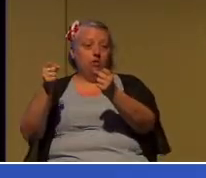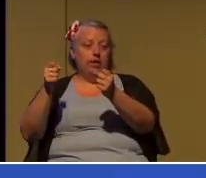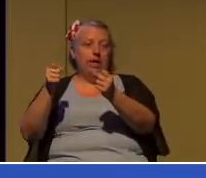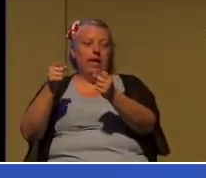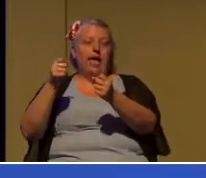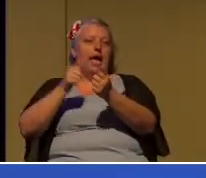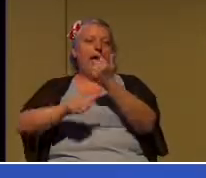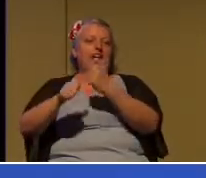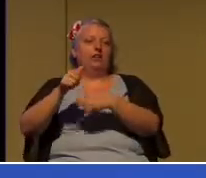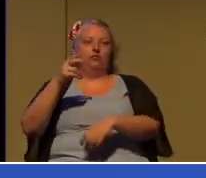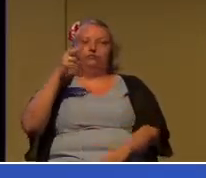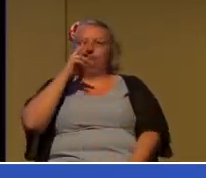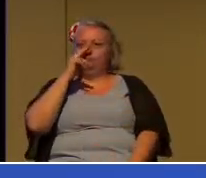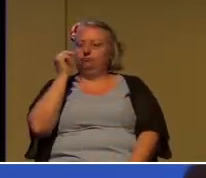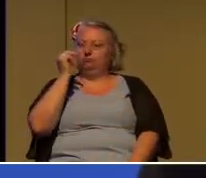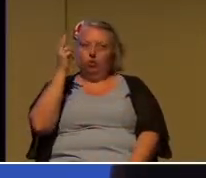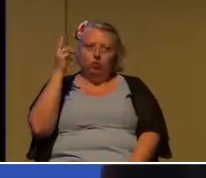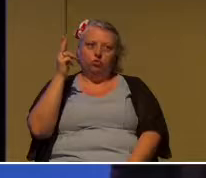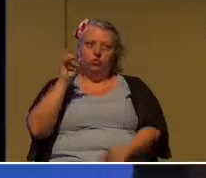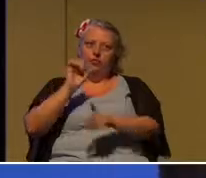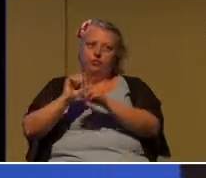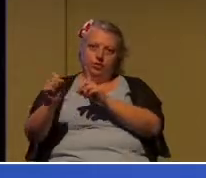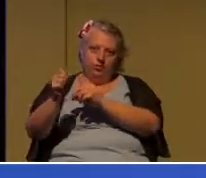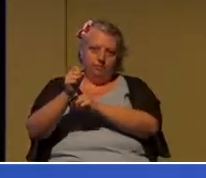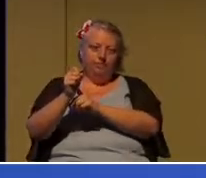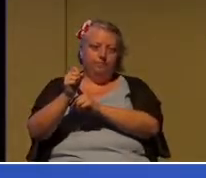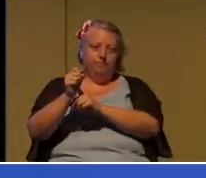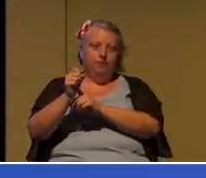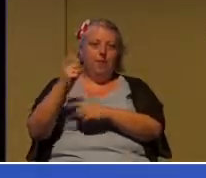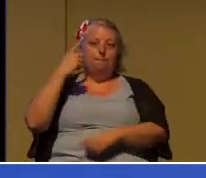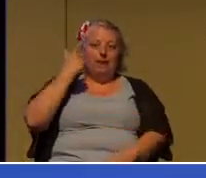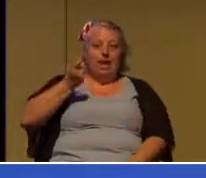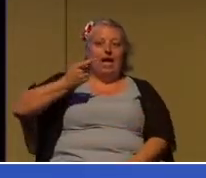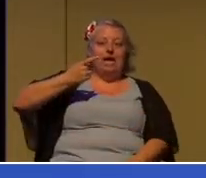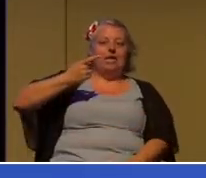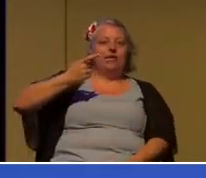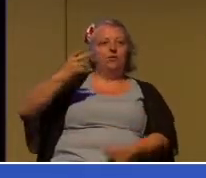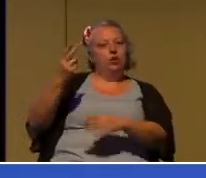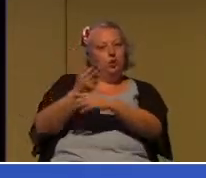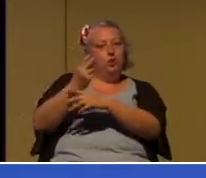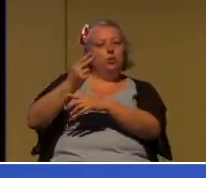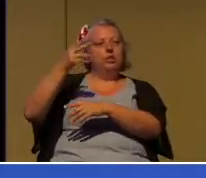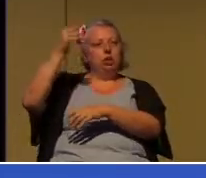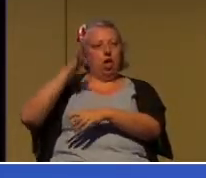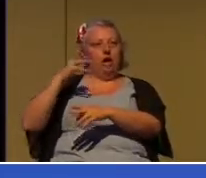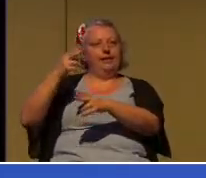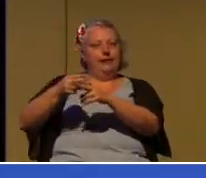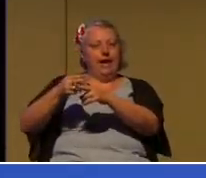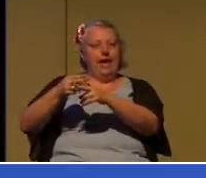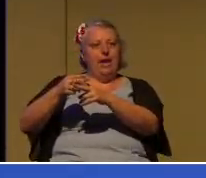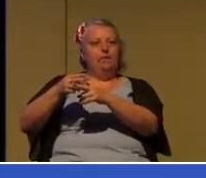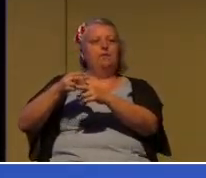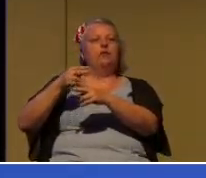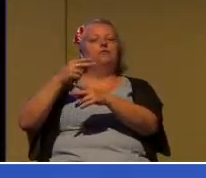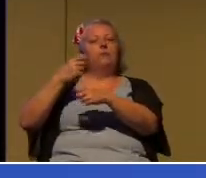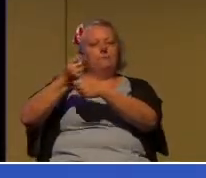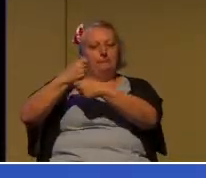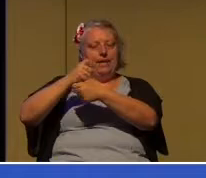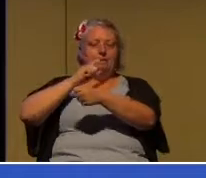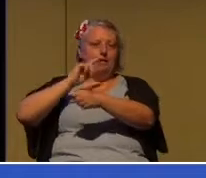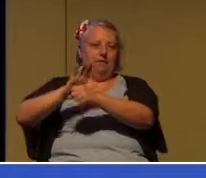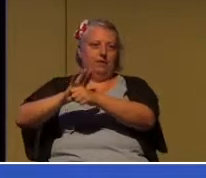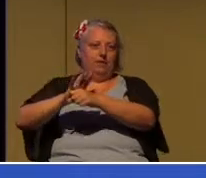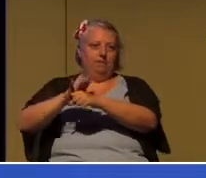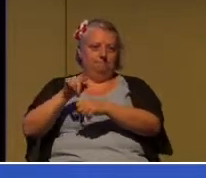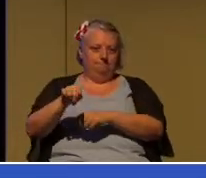of circumstances because you have in fact invoked the name of God in making the promises that you have